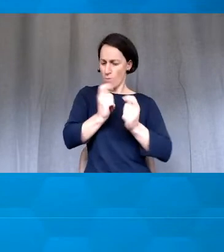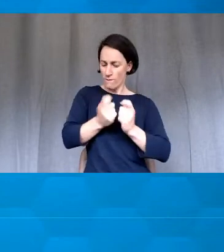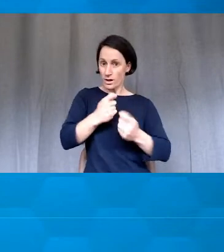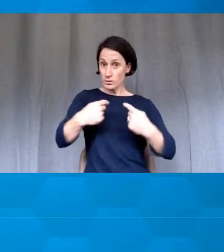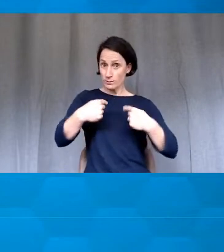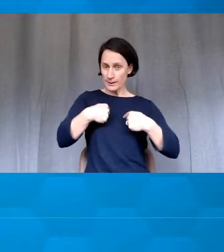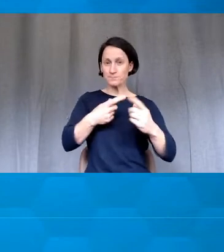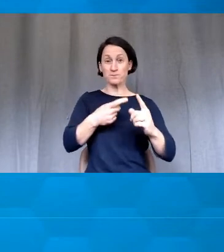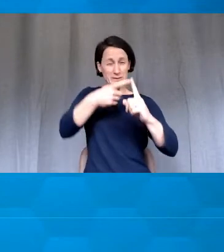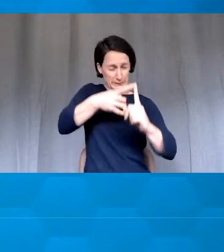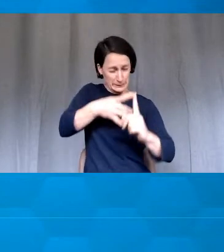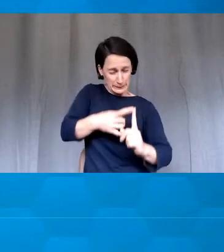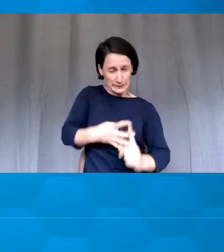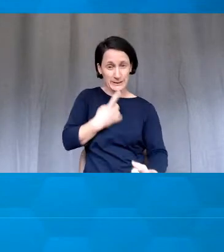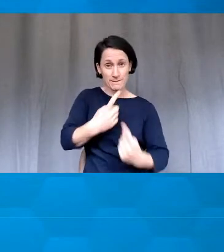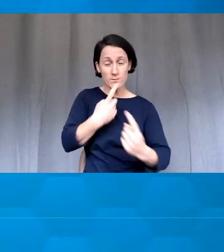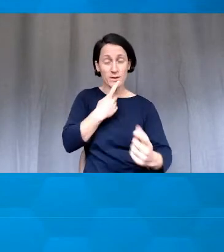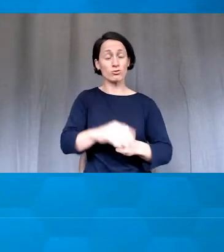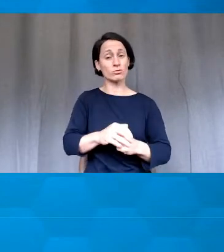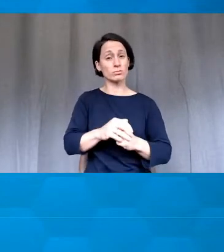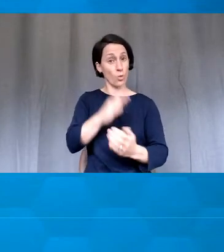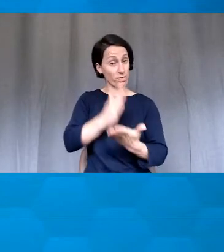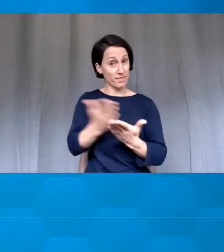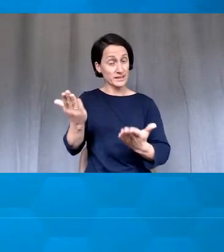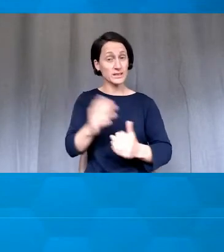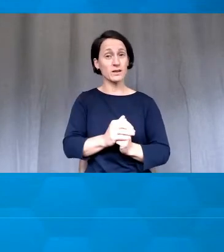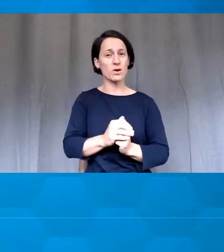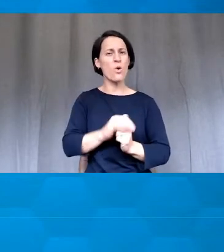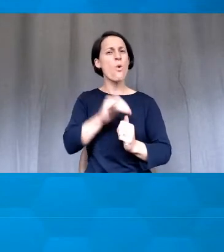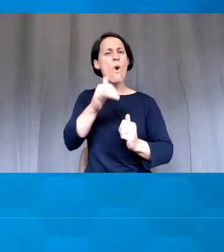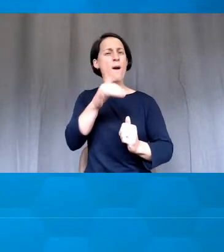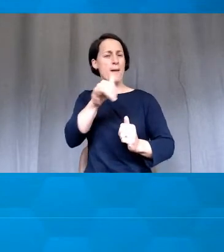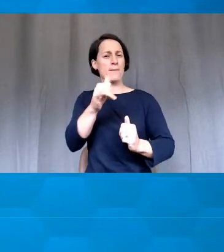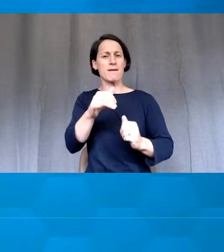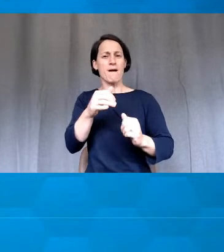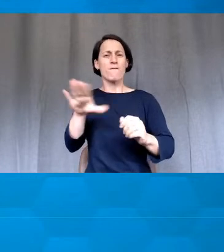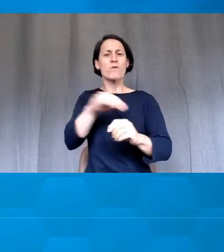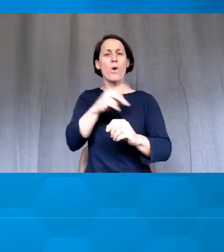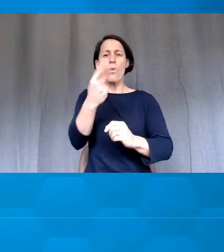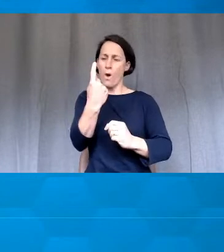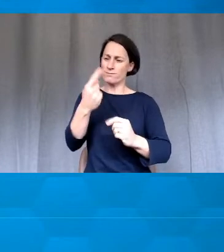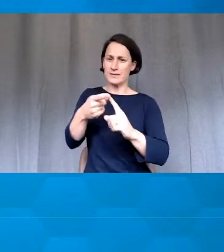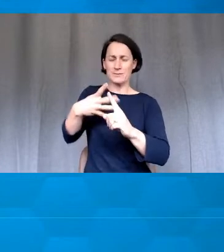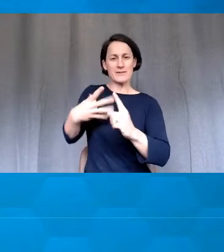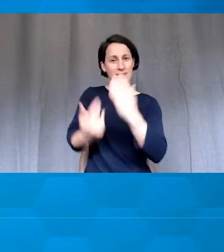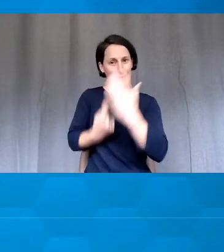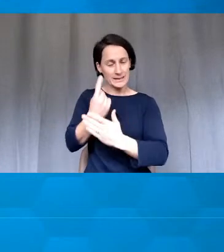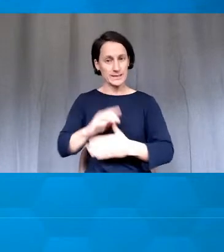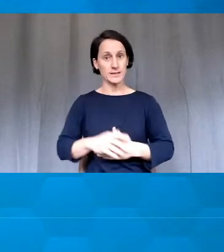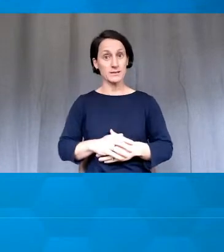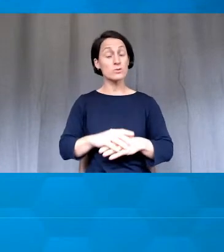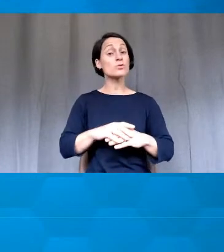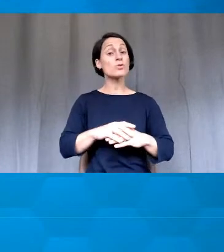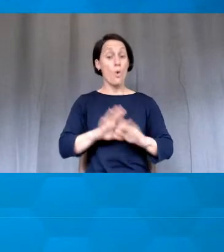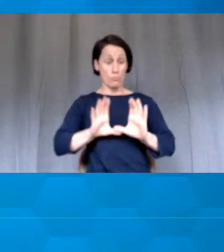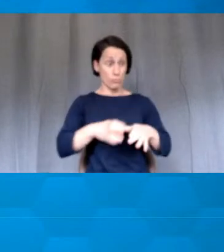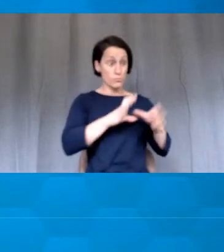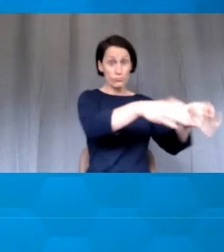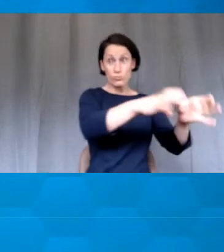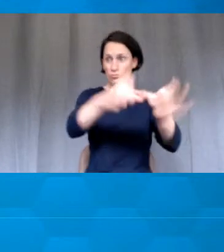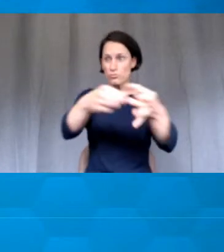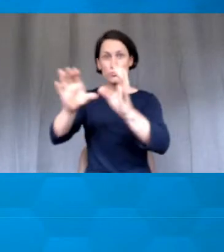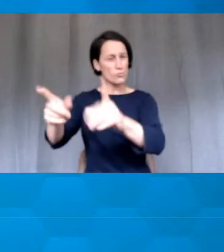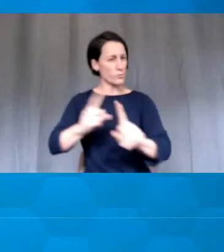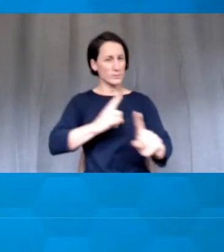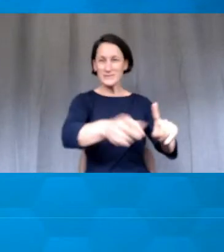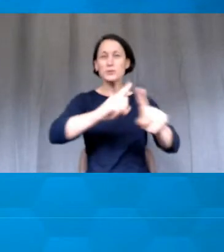detailed, authentic, or incident-based. So different groups come up with different answers to this question, but there's